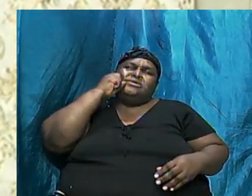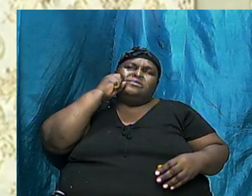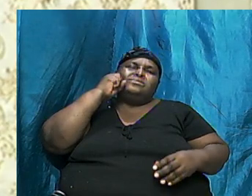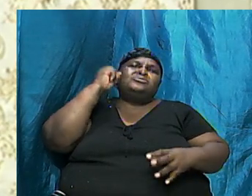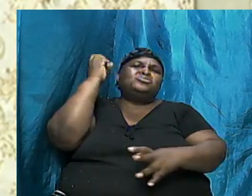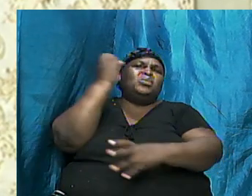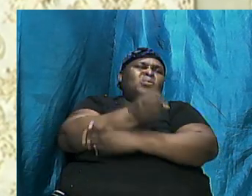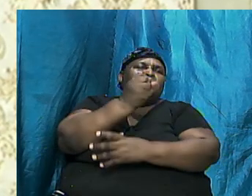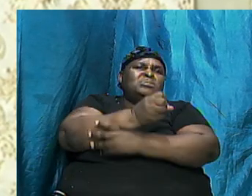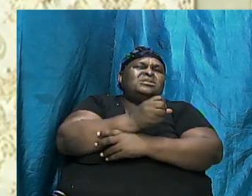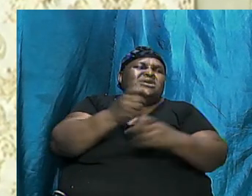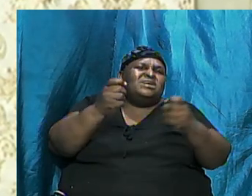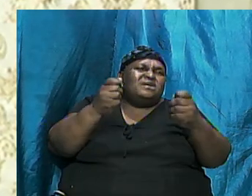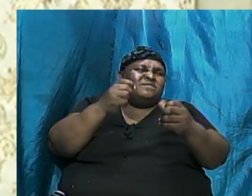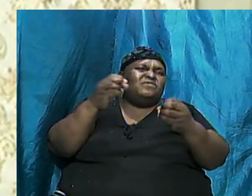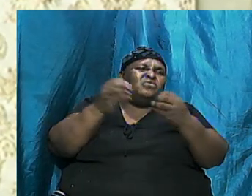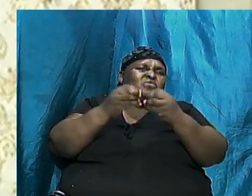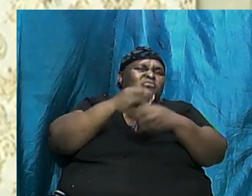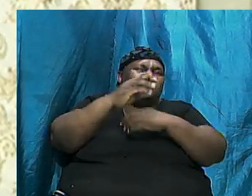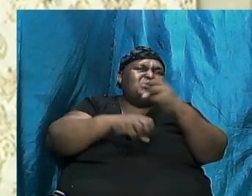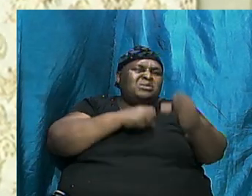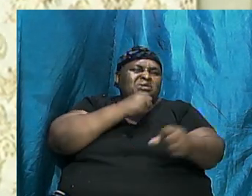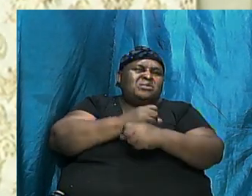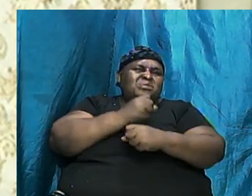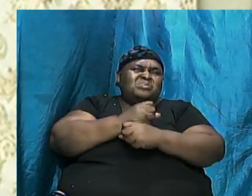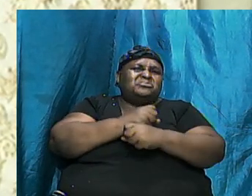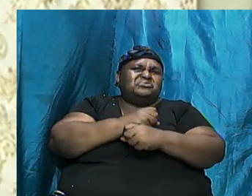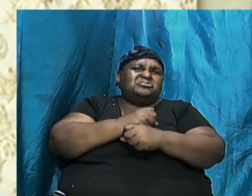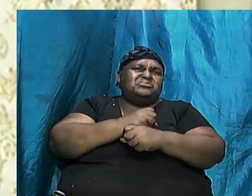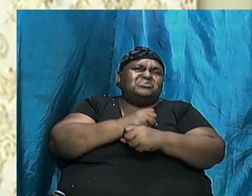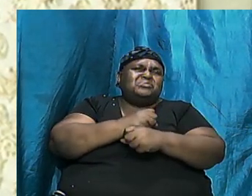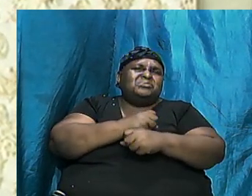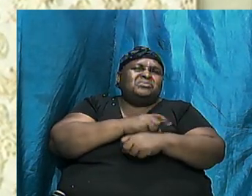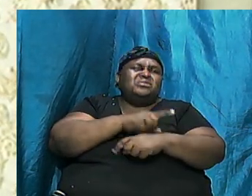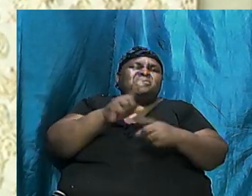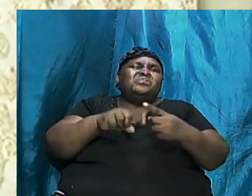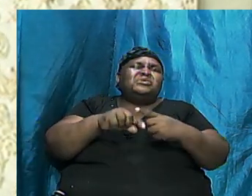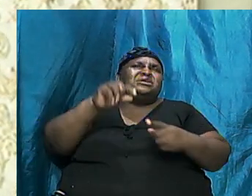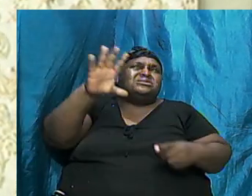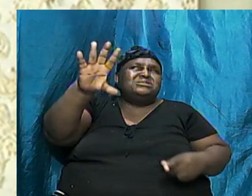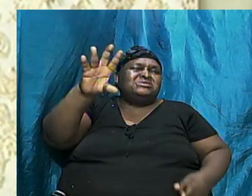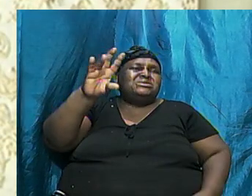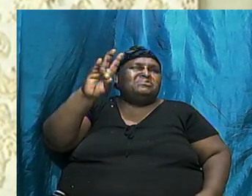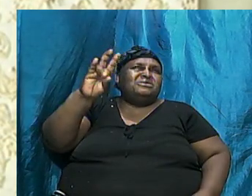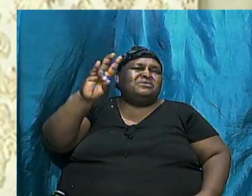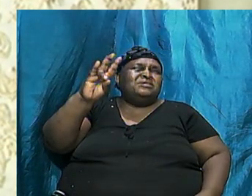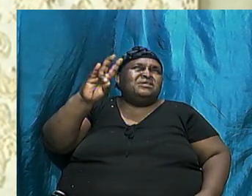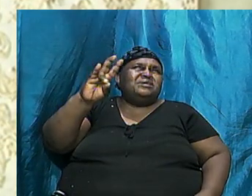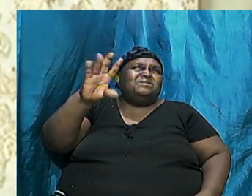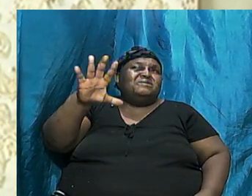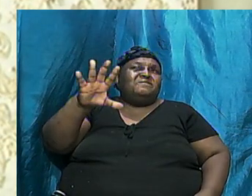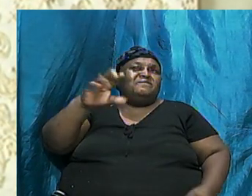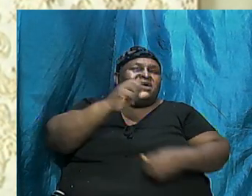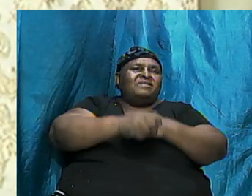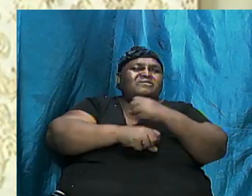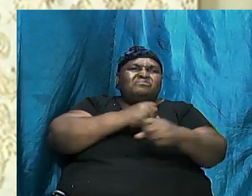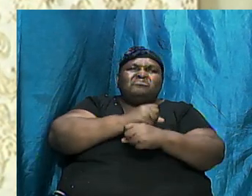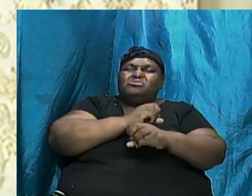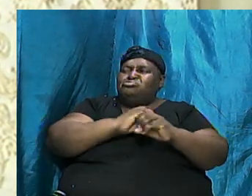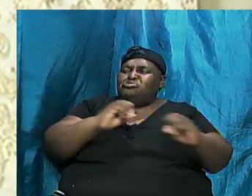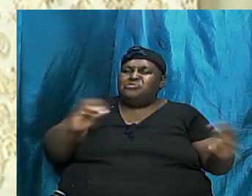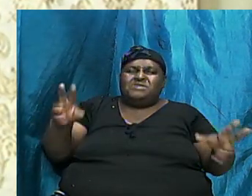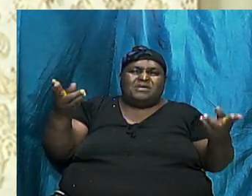a few More years Something just went So after 75 years Of age When nothing happened